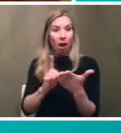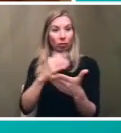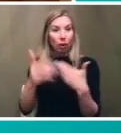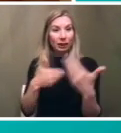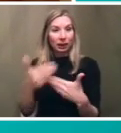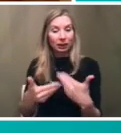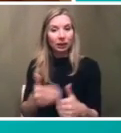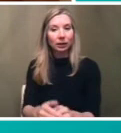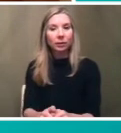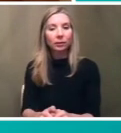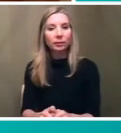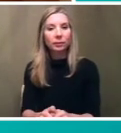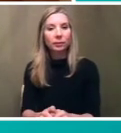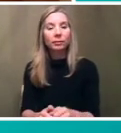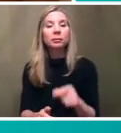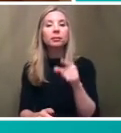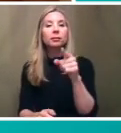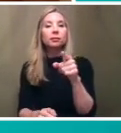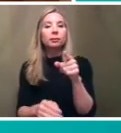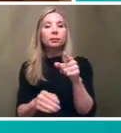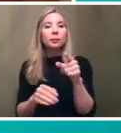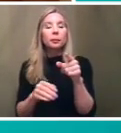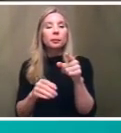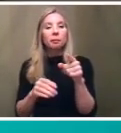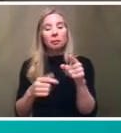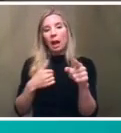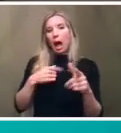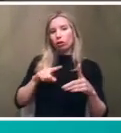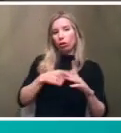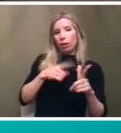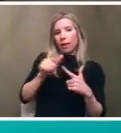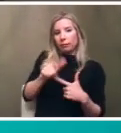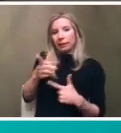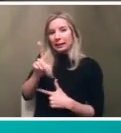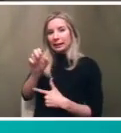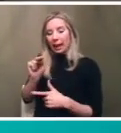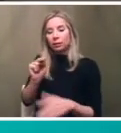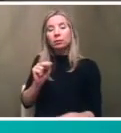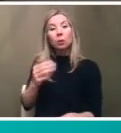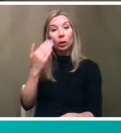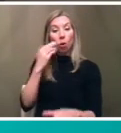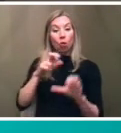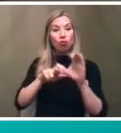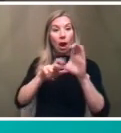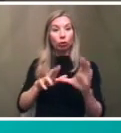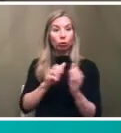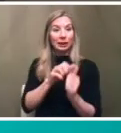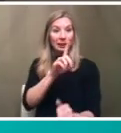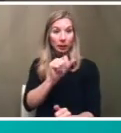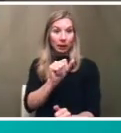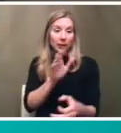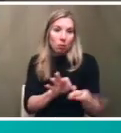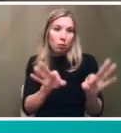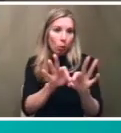so i i can start and then dan i don't know if you're gonna have some additional things so of course we know that riders with disabilities are important part of our of the bus